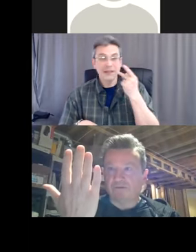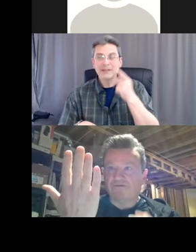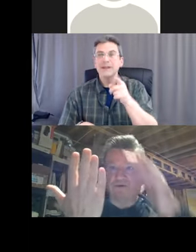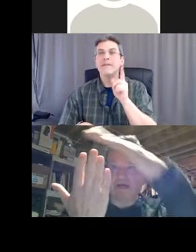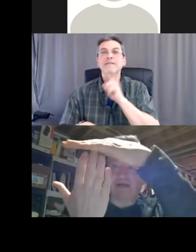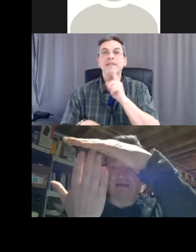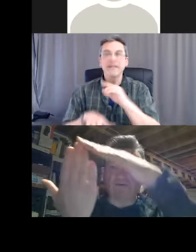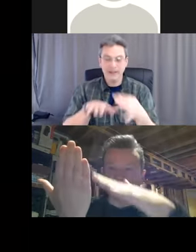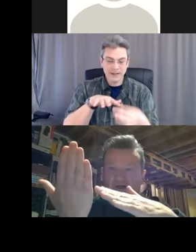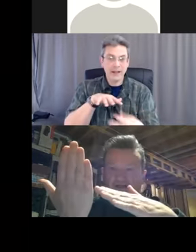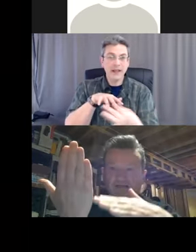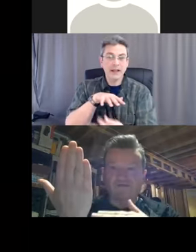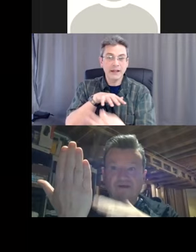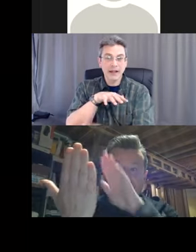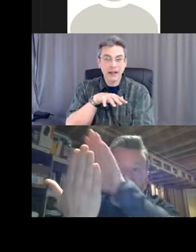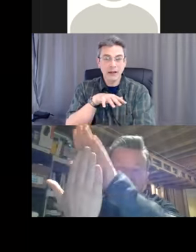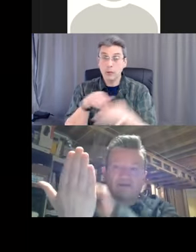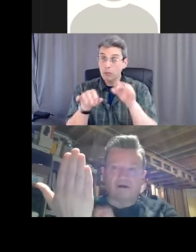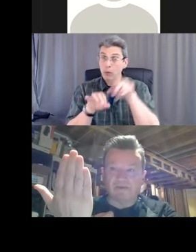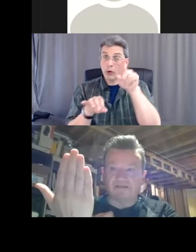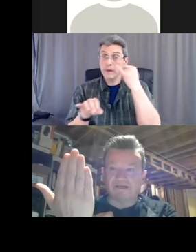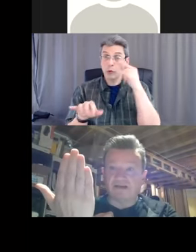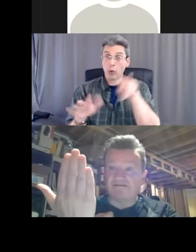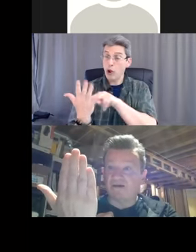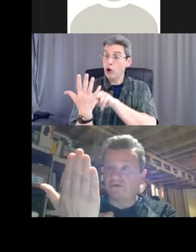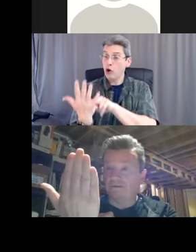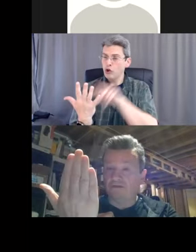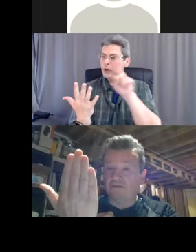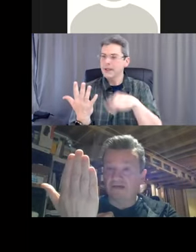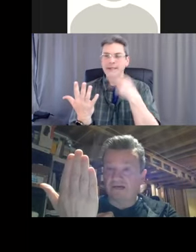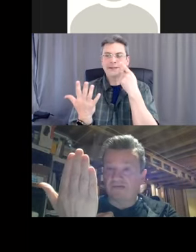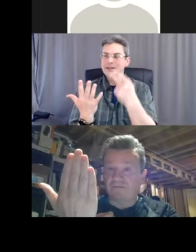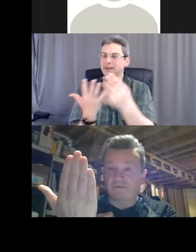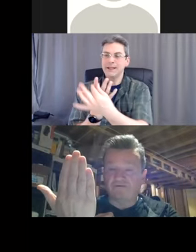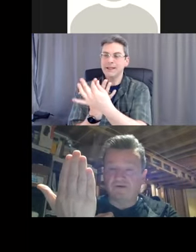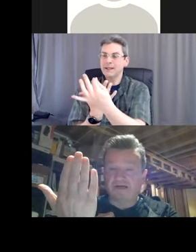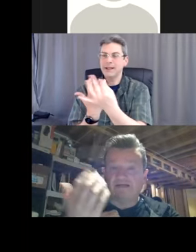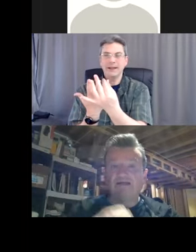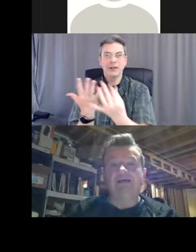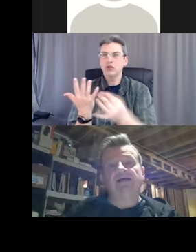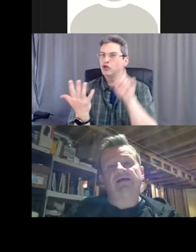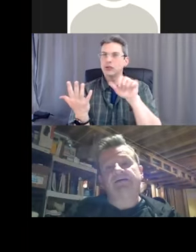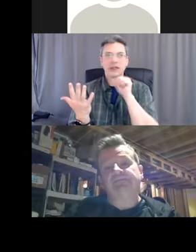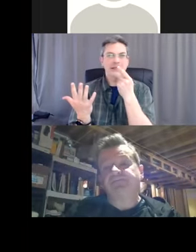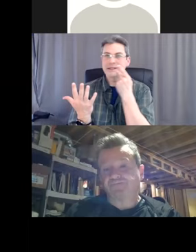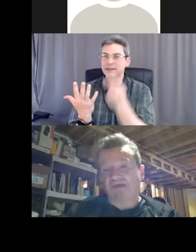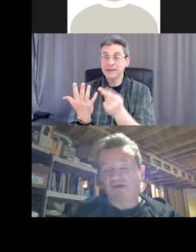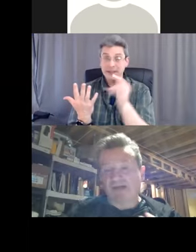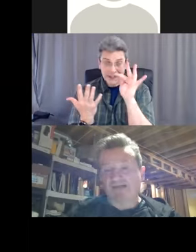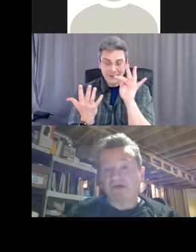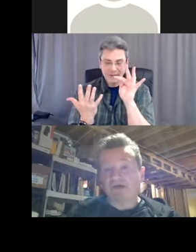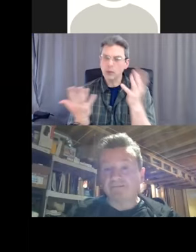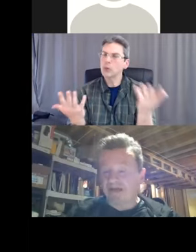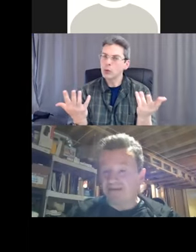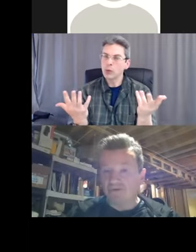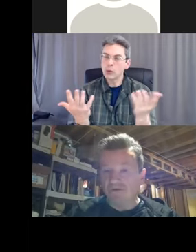look at the palm of your hand that you should not see your fingernails on the opposite side of that when you're looking at the palm of your hand. Keep your